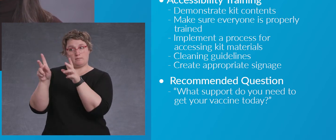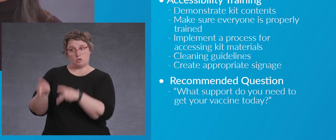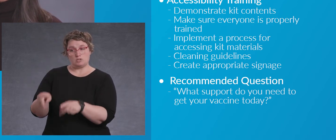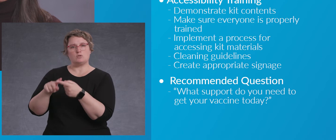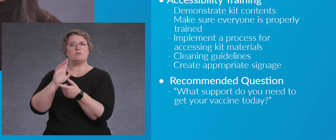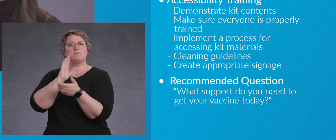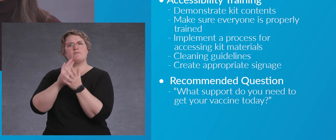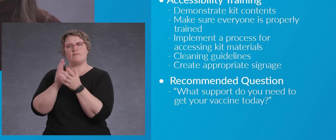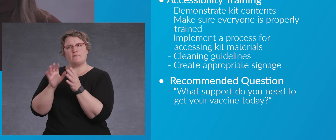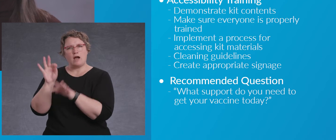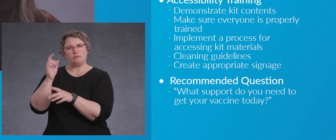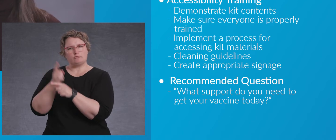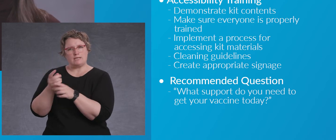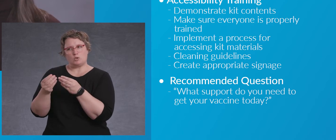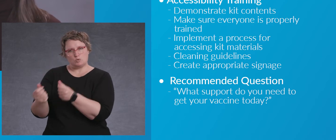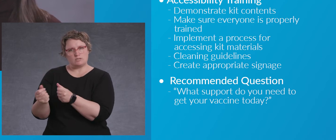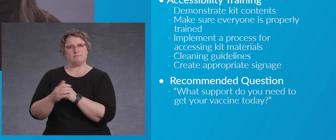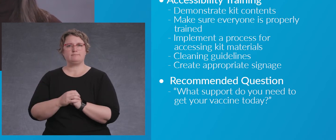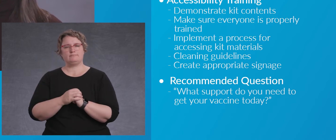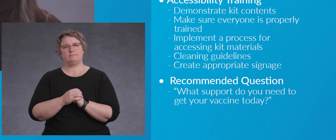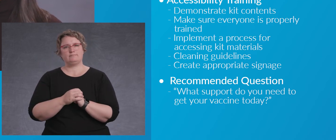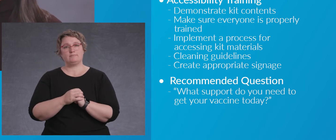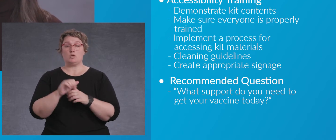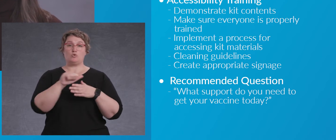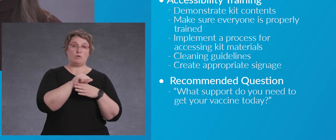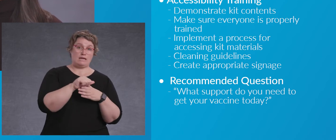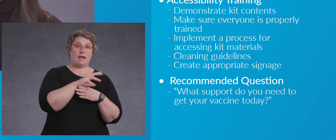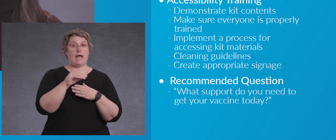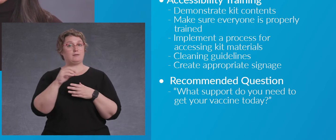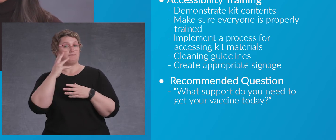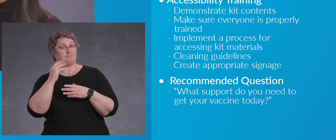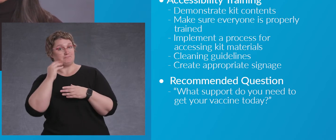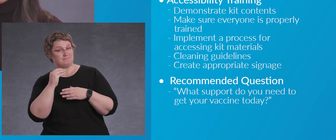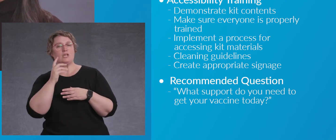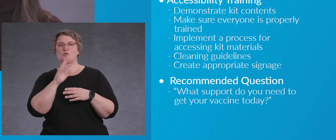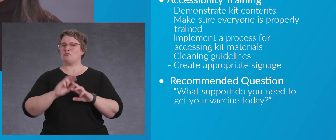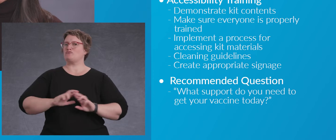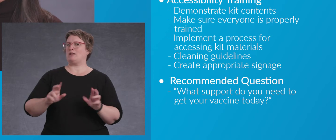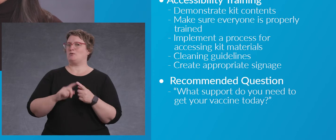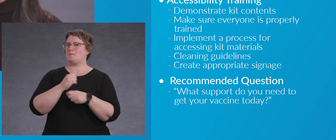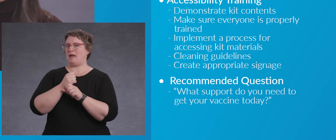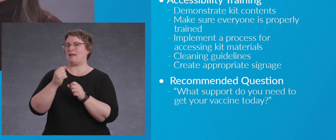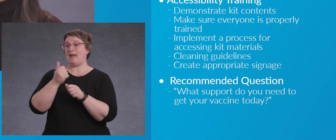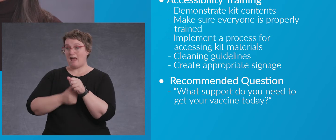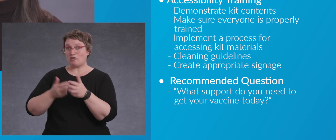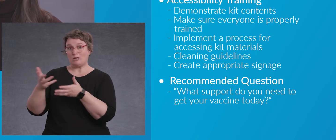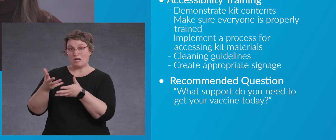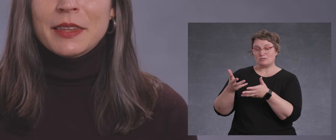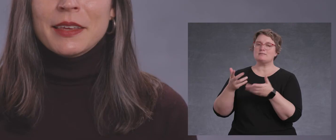that works for them. With training and practice, you'll be ready to make every interaction an accessible one.